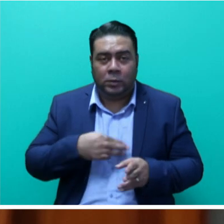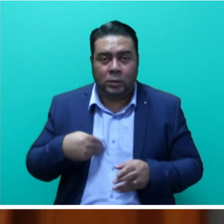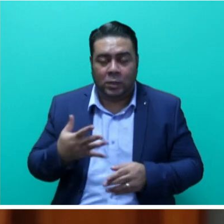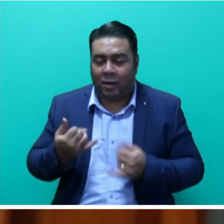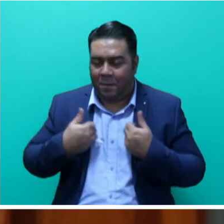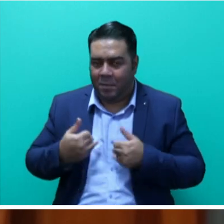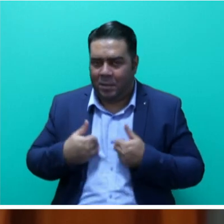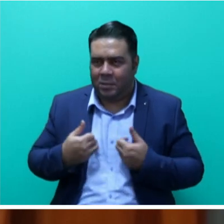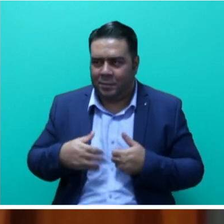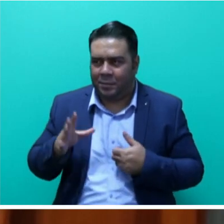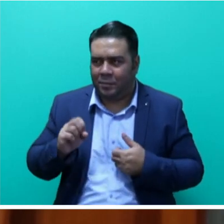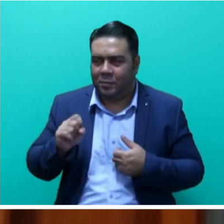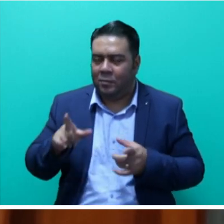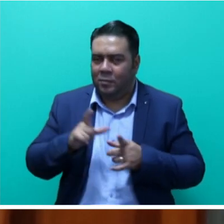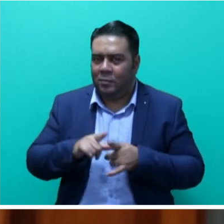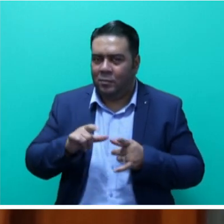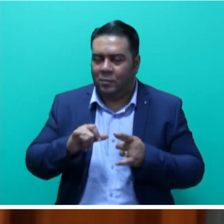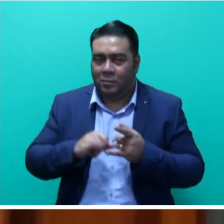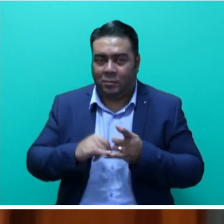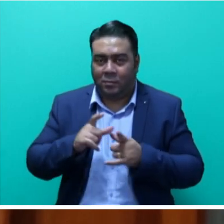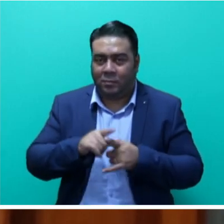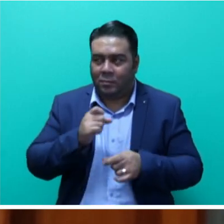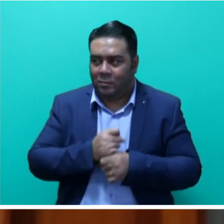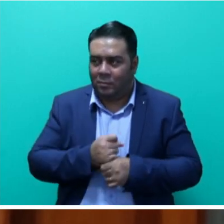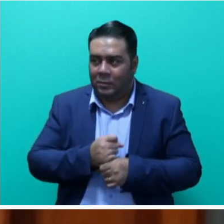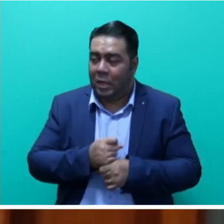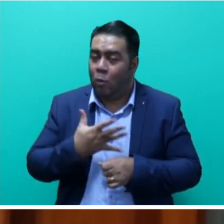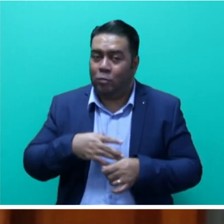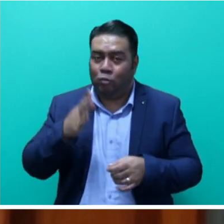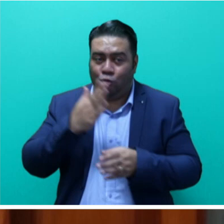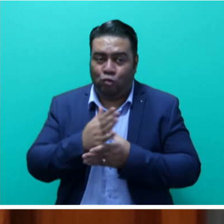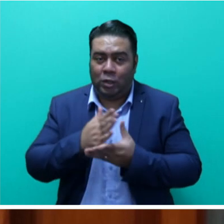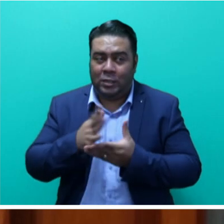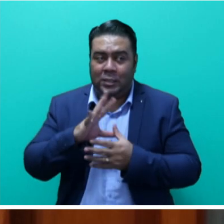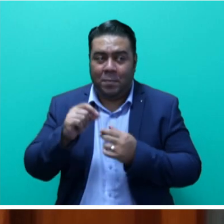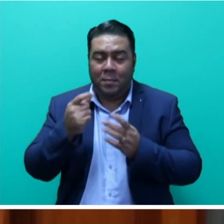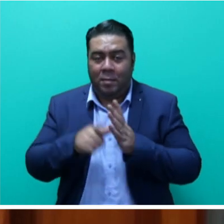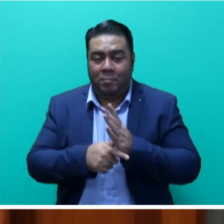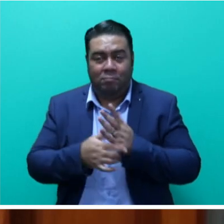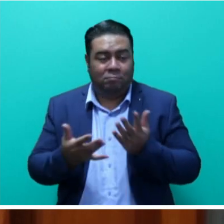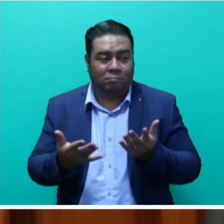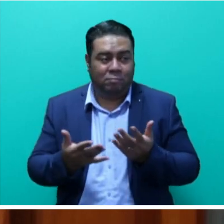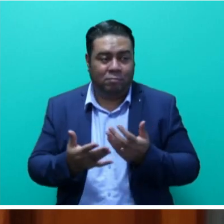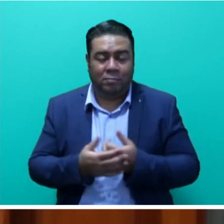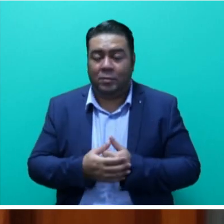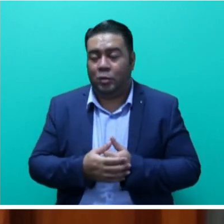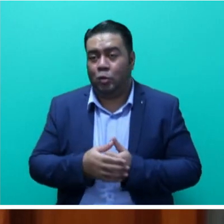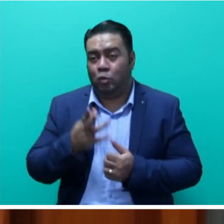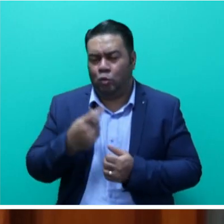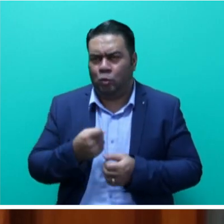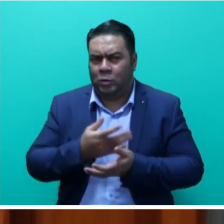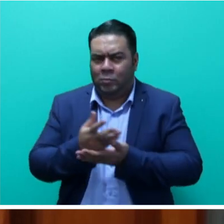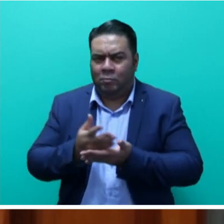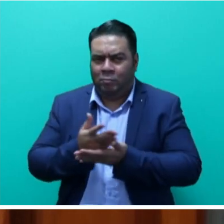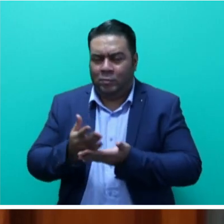implementation of SDGs. I wish to shed some light on Fiji's contribution at the conference. During the discussions,